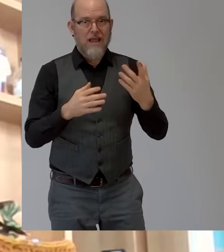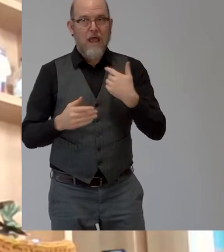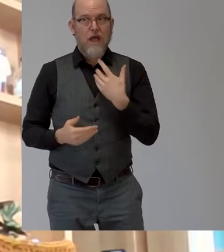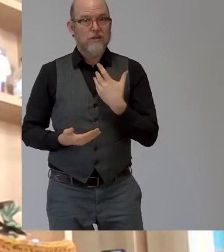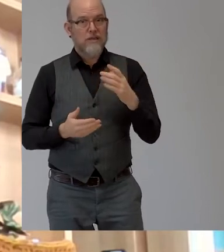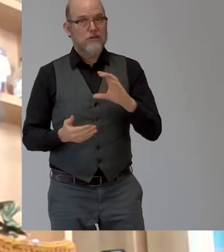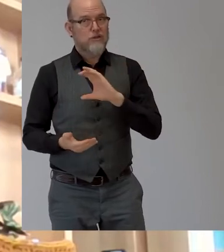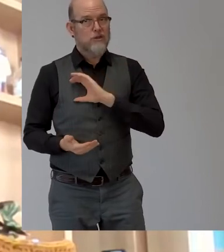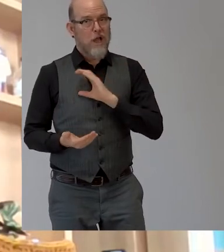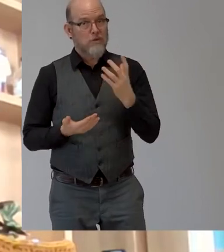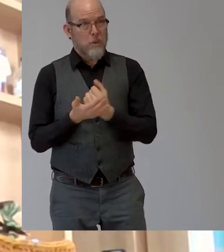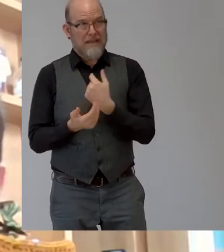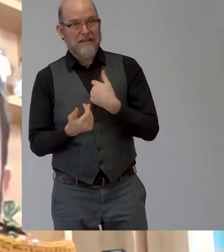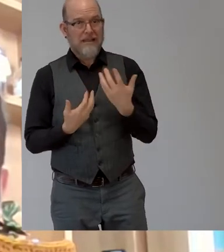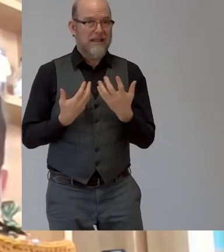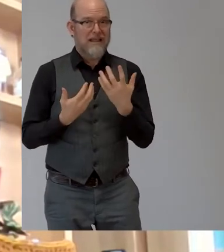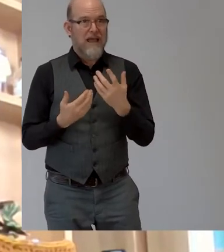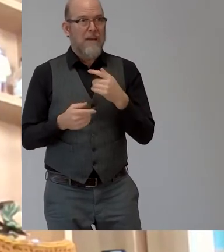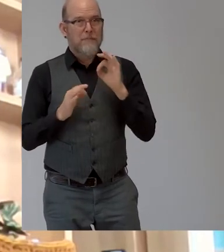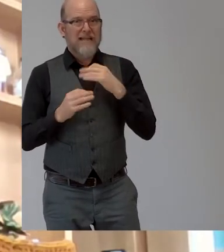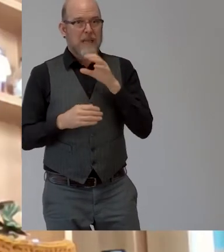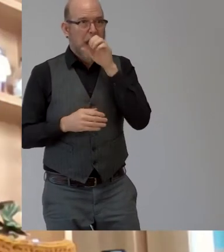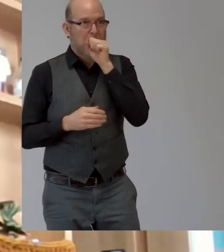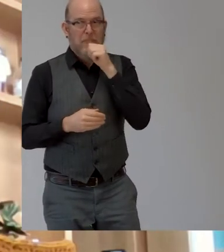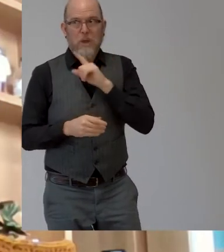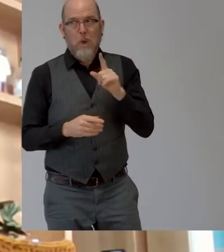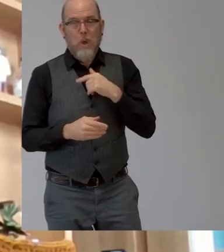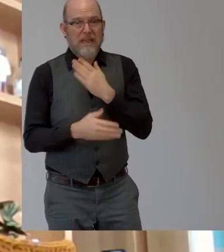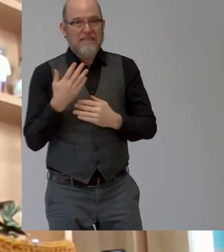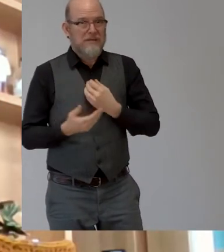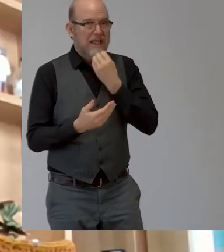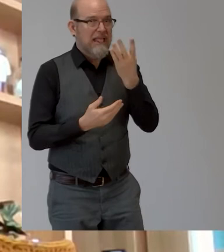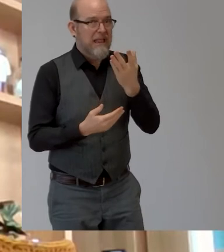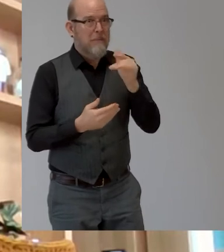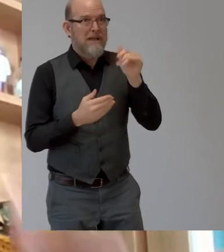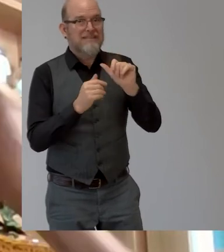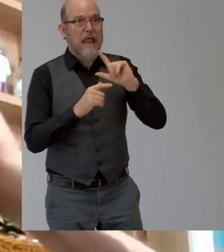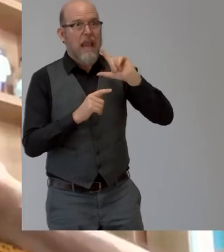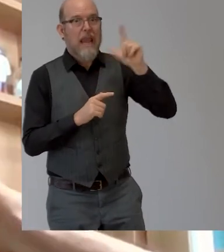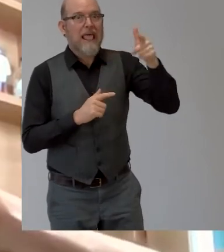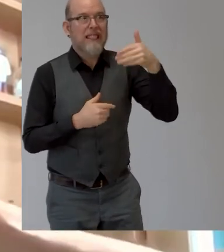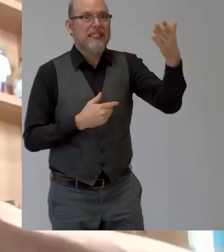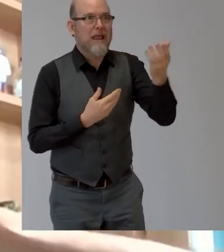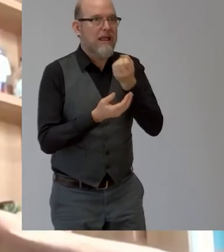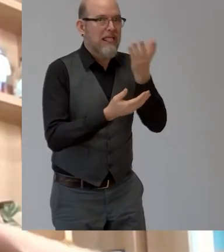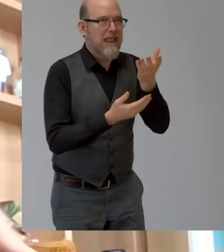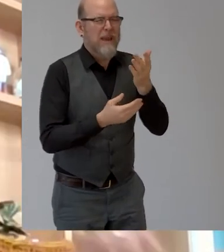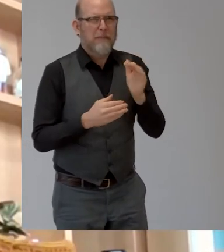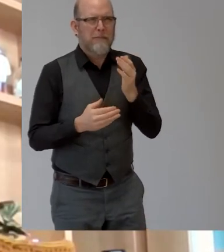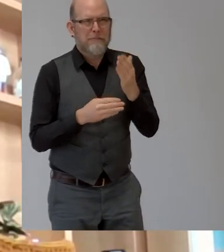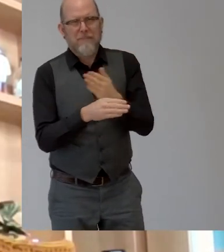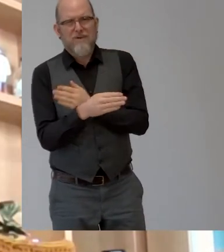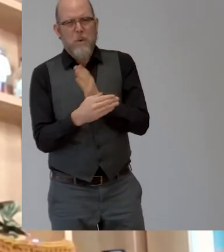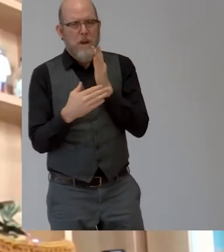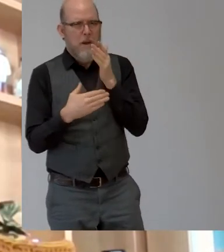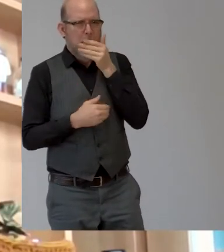on the other hand revealing their disability too late might create uncomfortable situations for example being called to an interview in a room that they